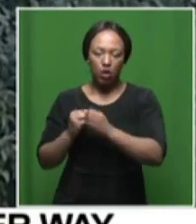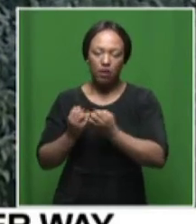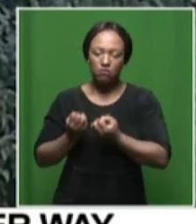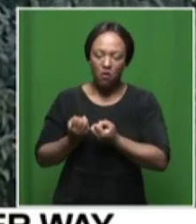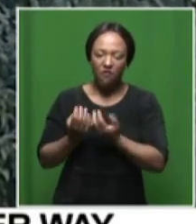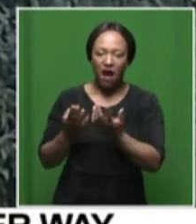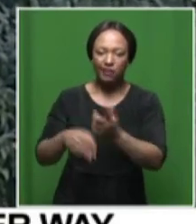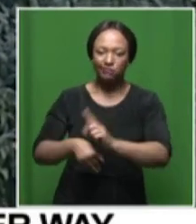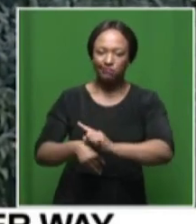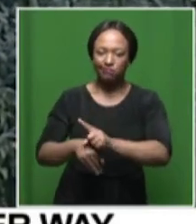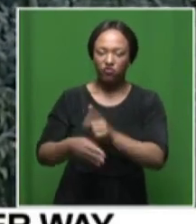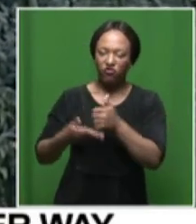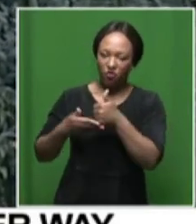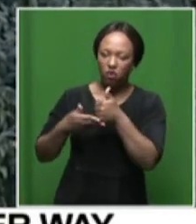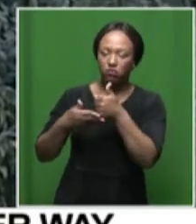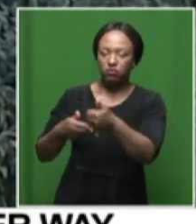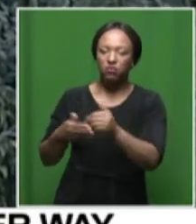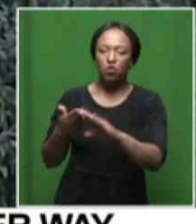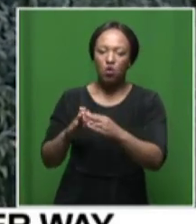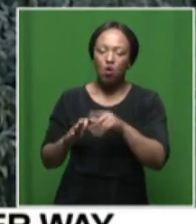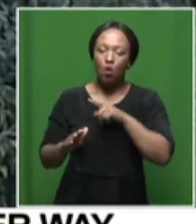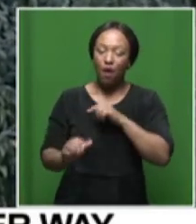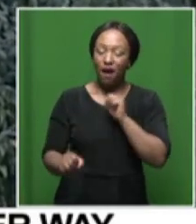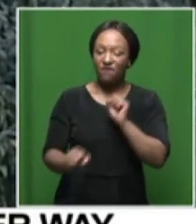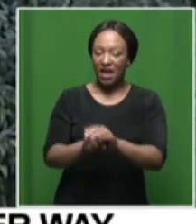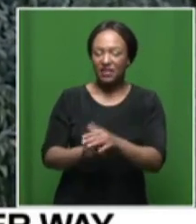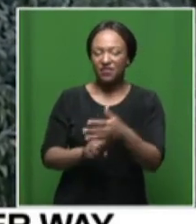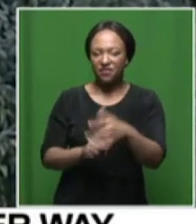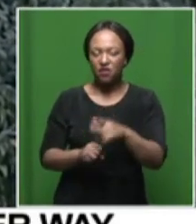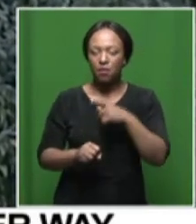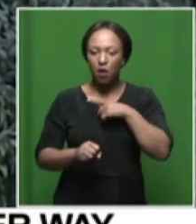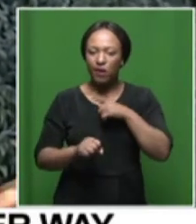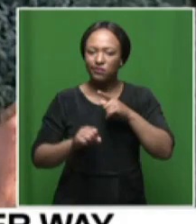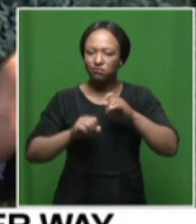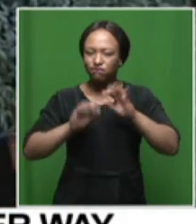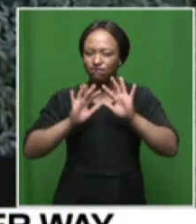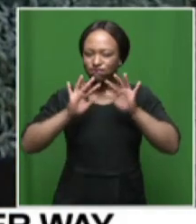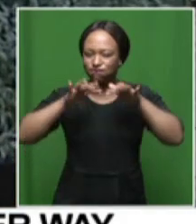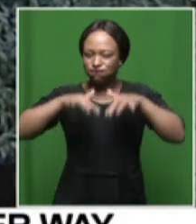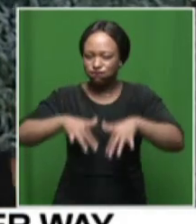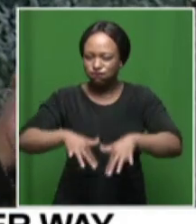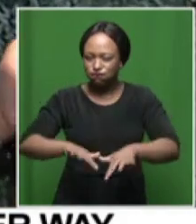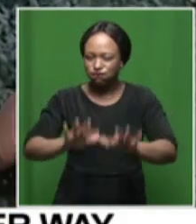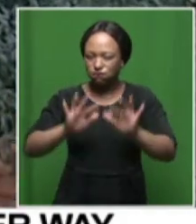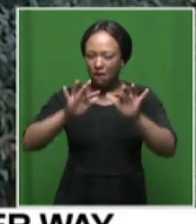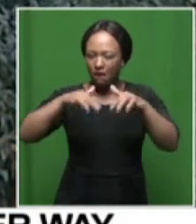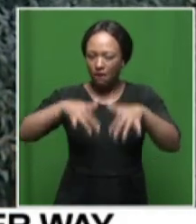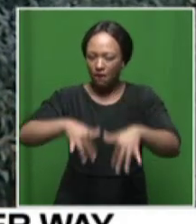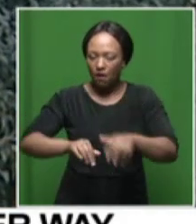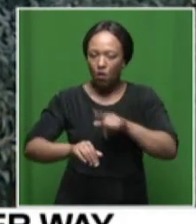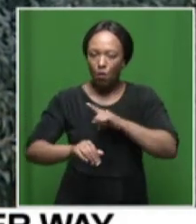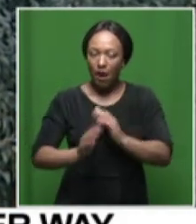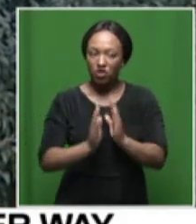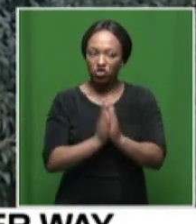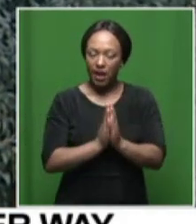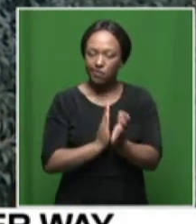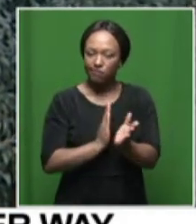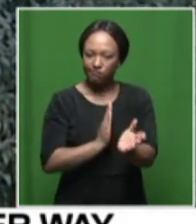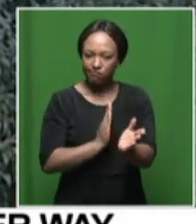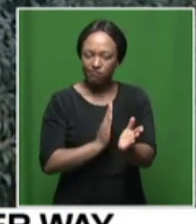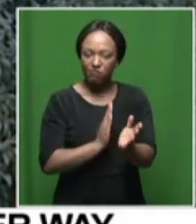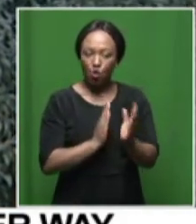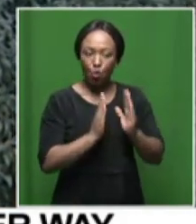assistance to the residents that have been affected by the floods and as we've mentioned there is a church right here right next to me where which was